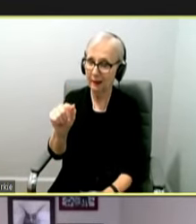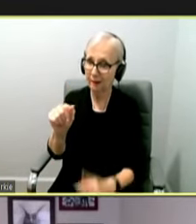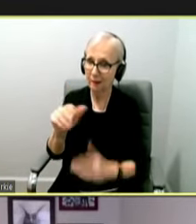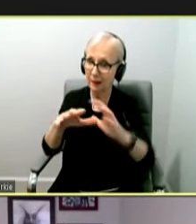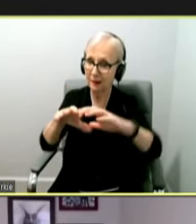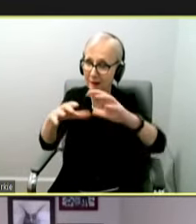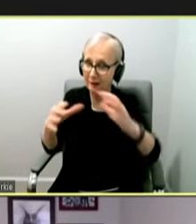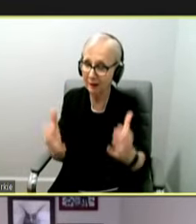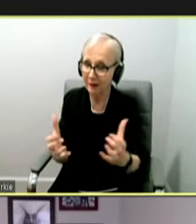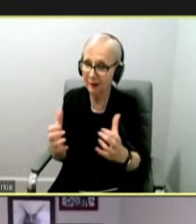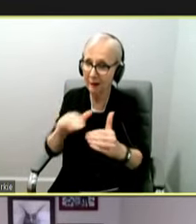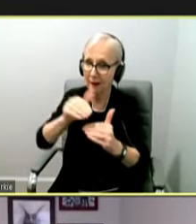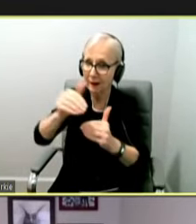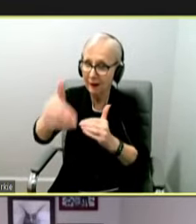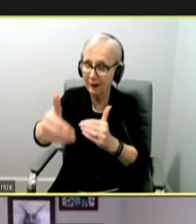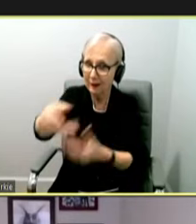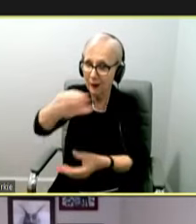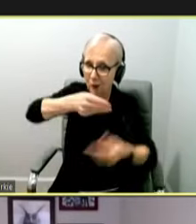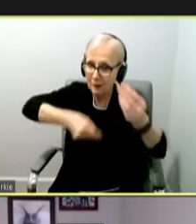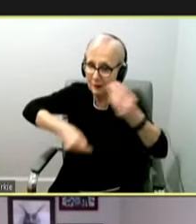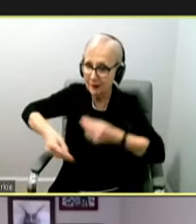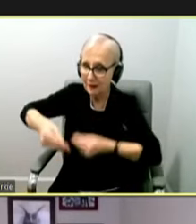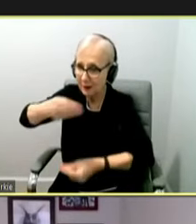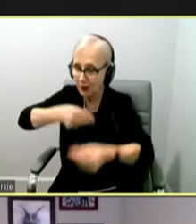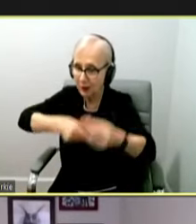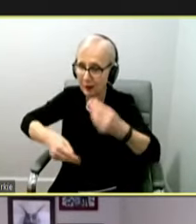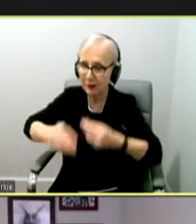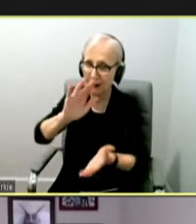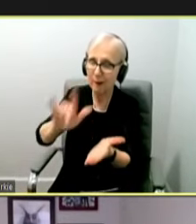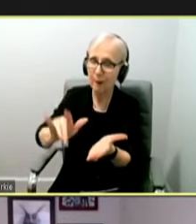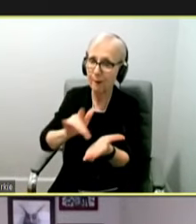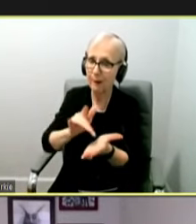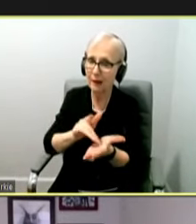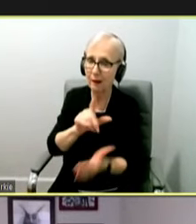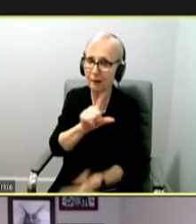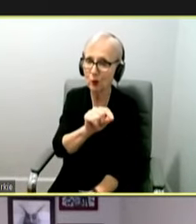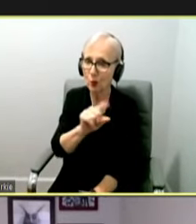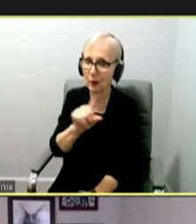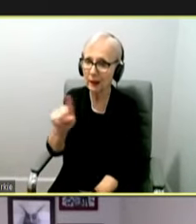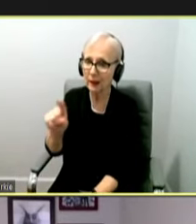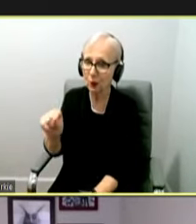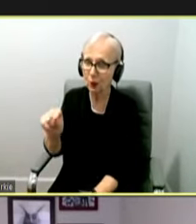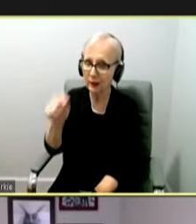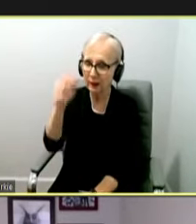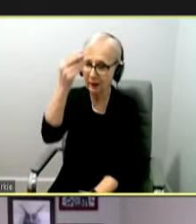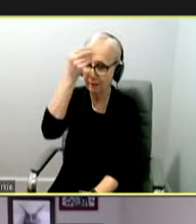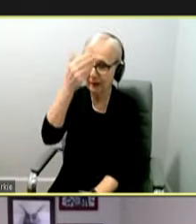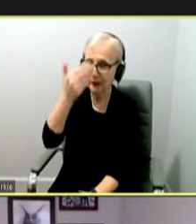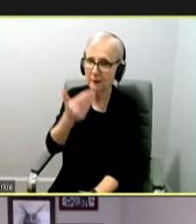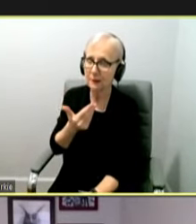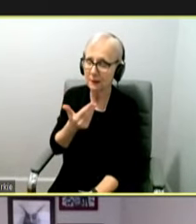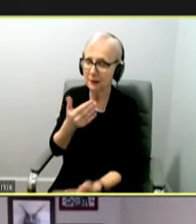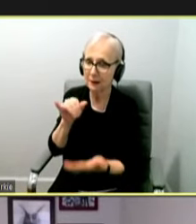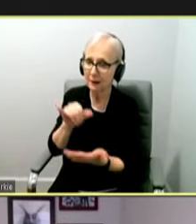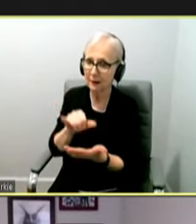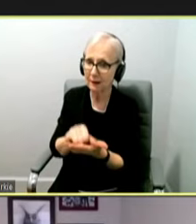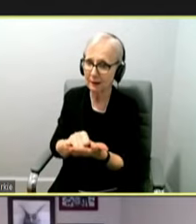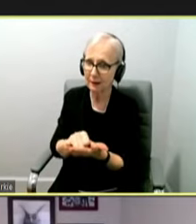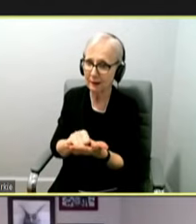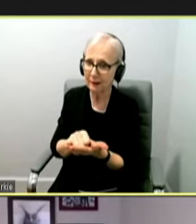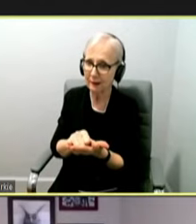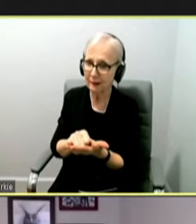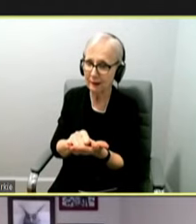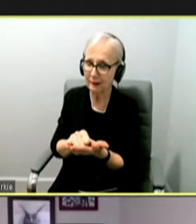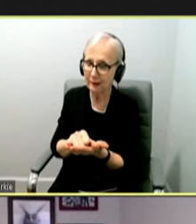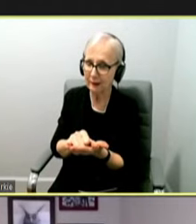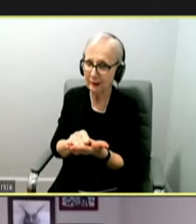its nearest neighbors were, you circulating back in mid-2020, which tells us that there is sequence, you know,